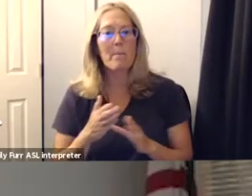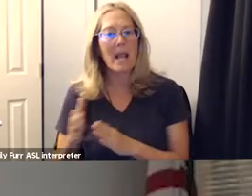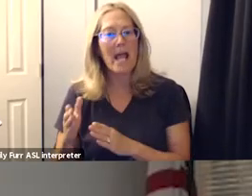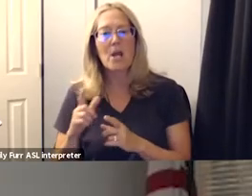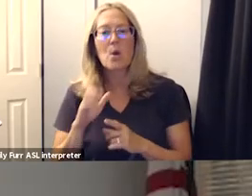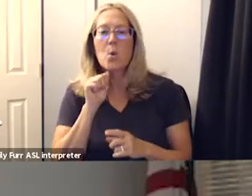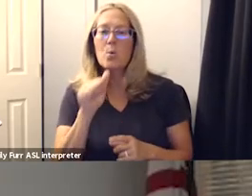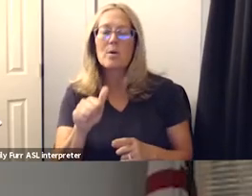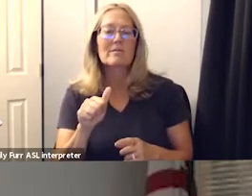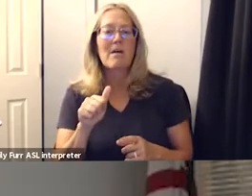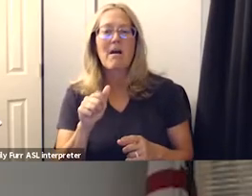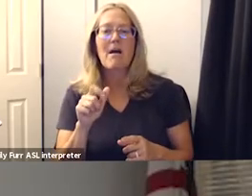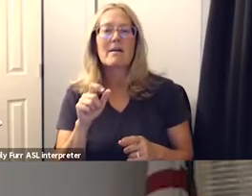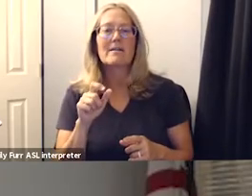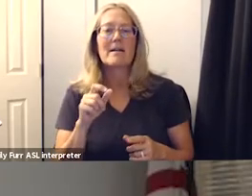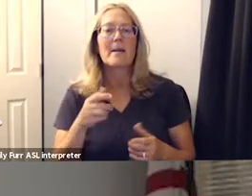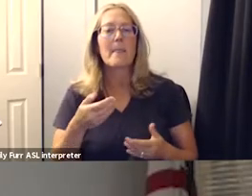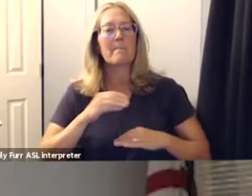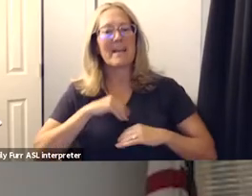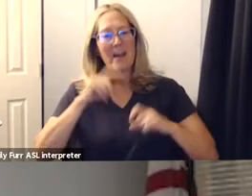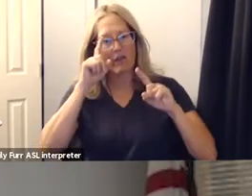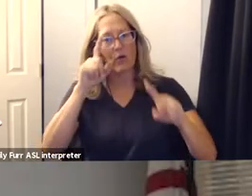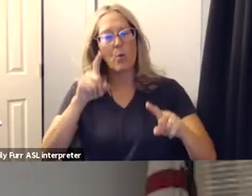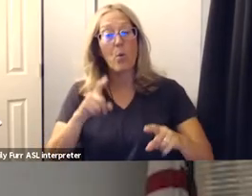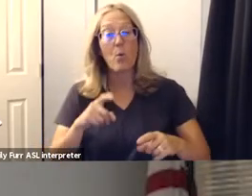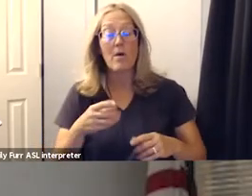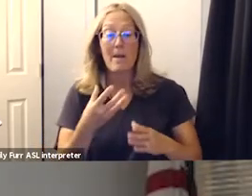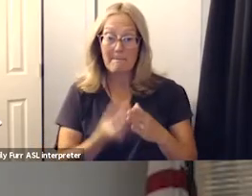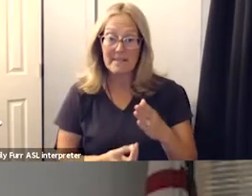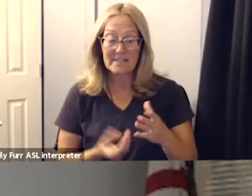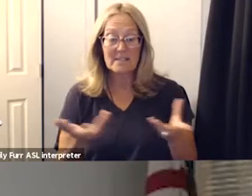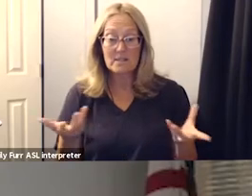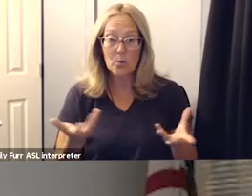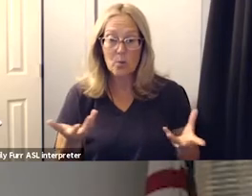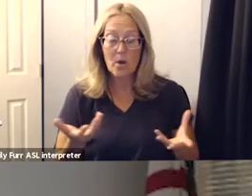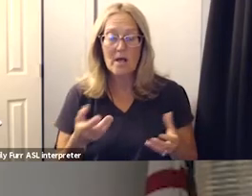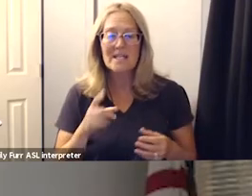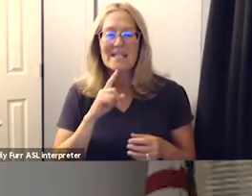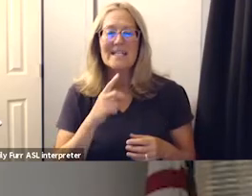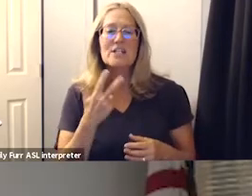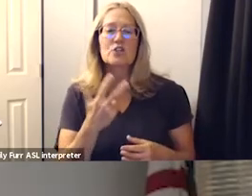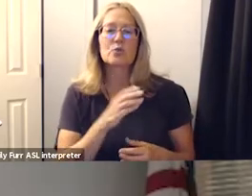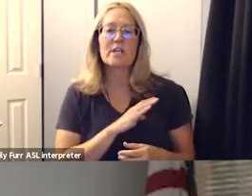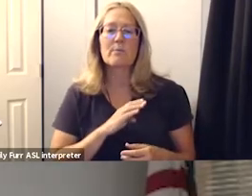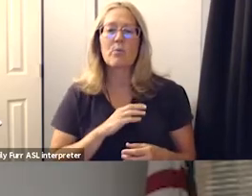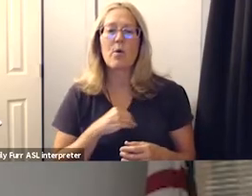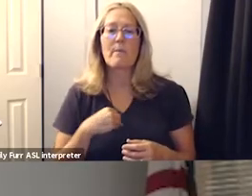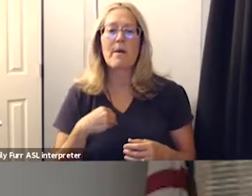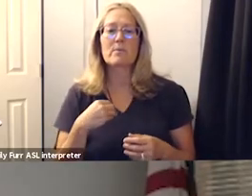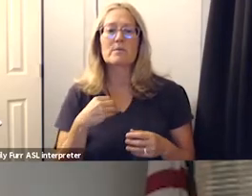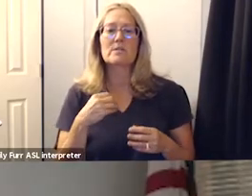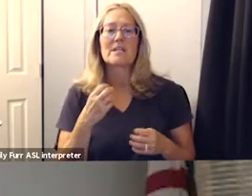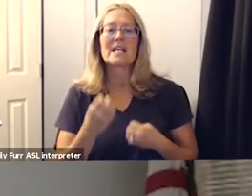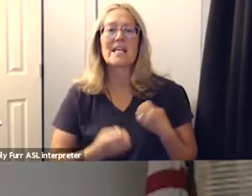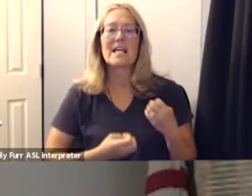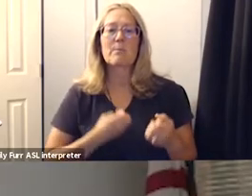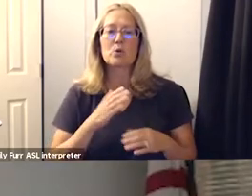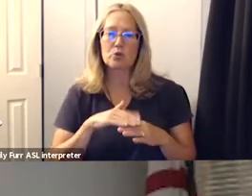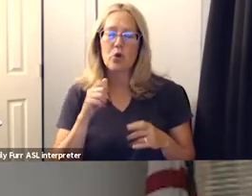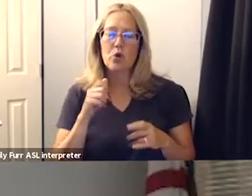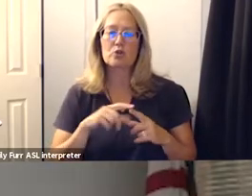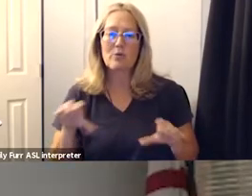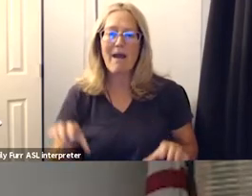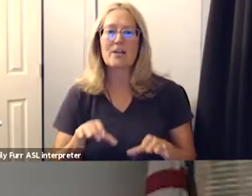get us where we need to be what's missing from the agenda is addressing three board members emotional call to action to immediately